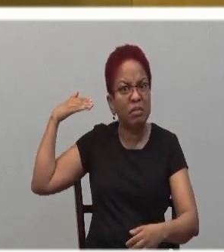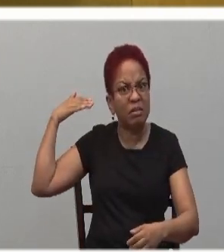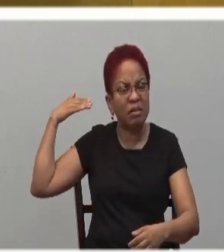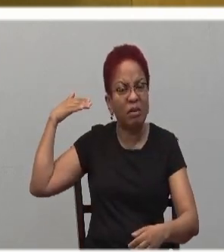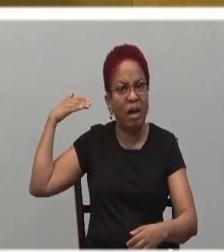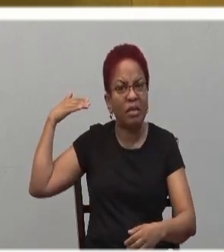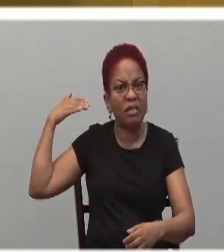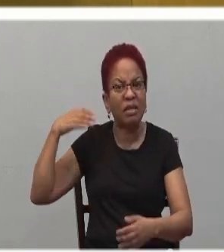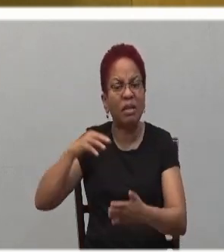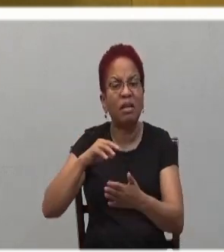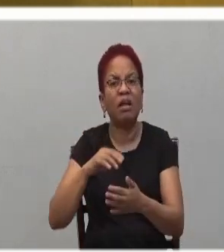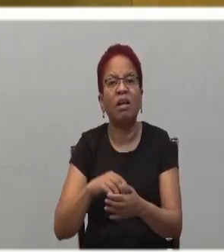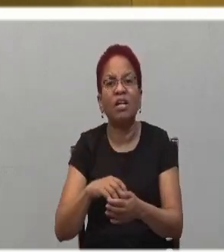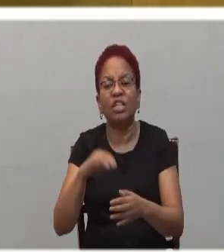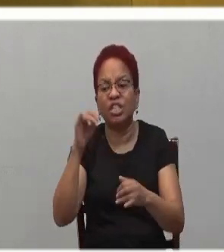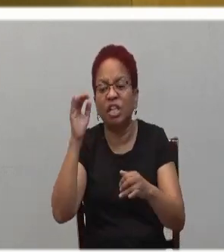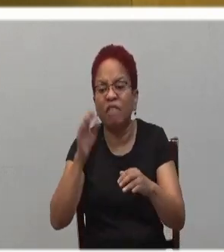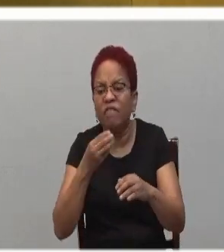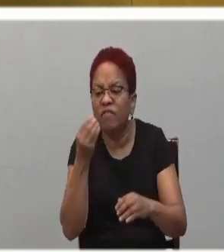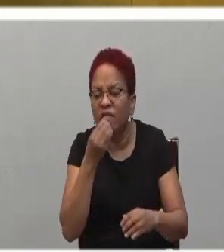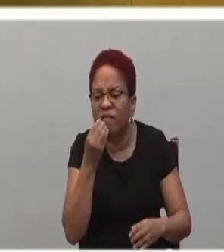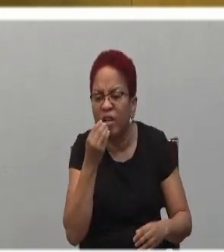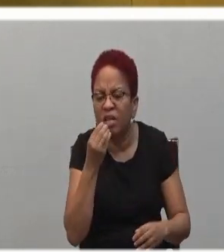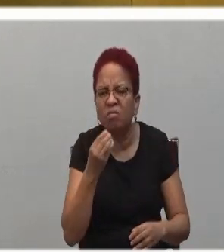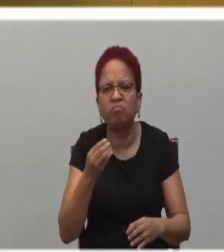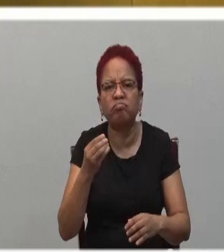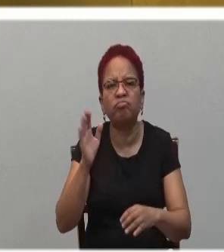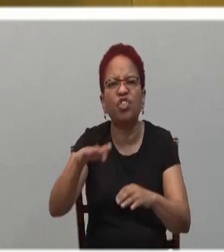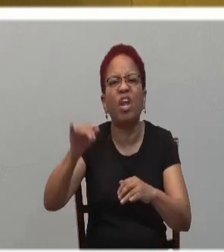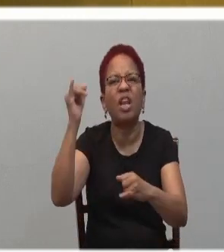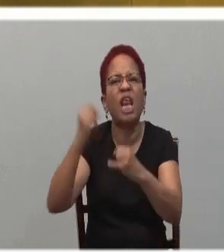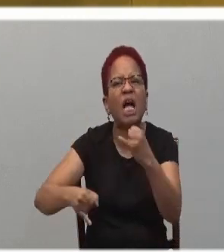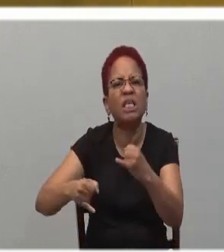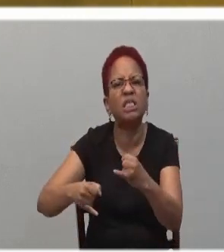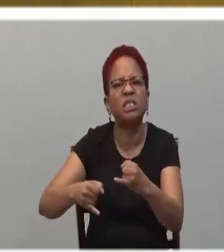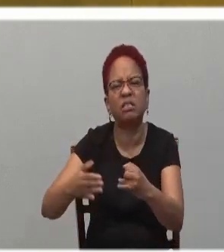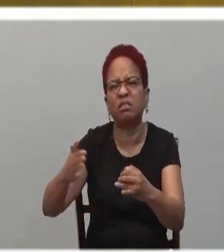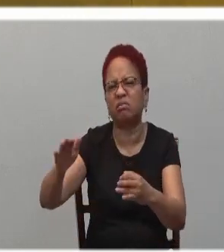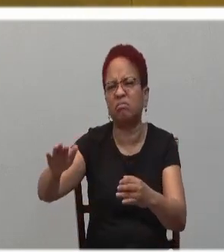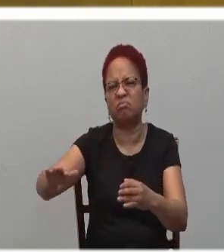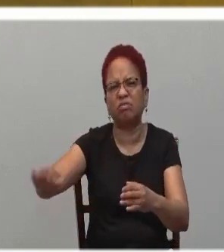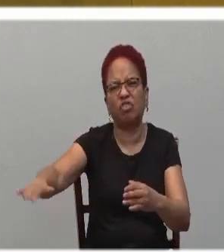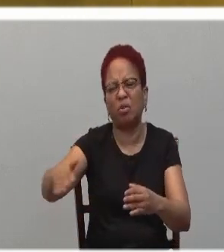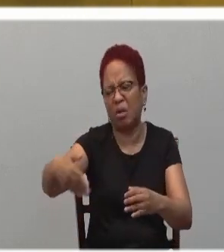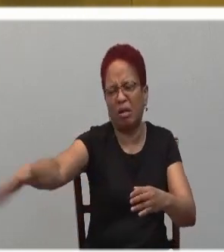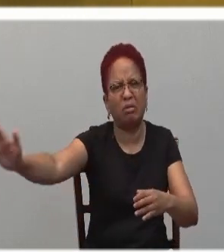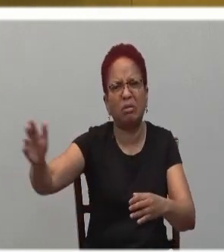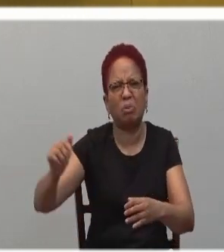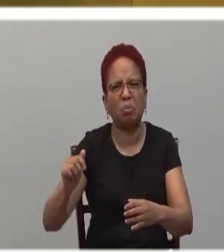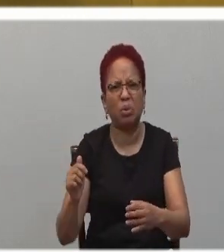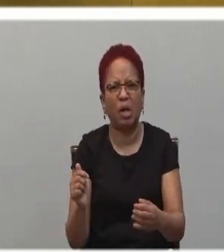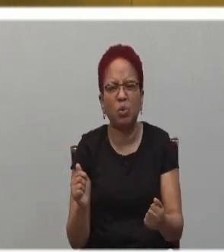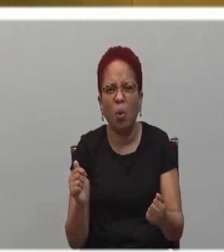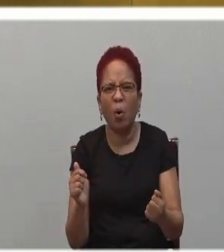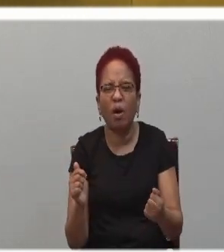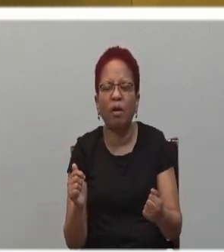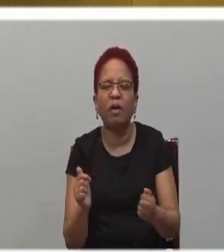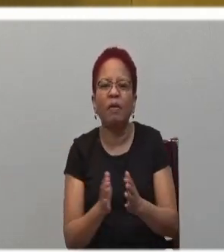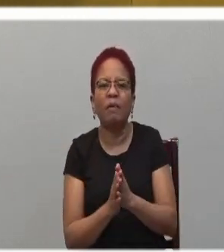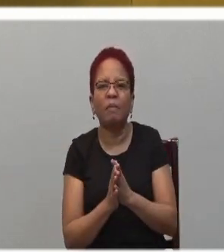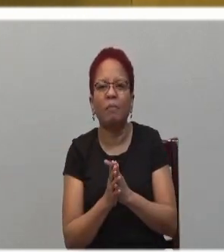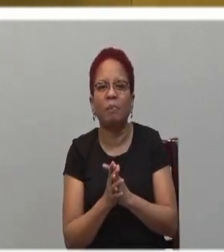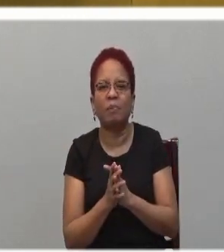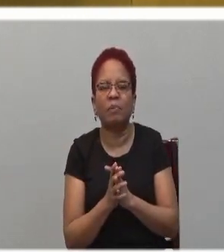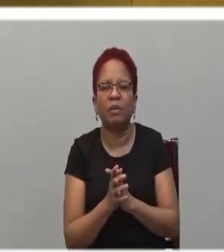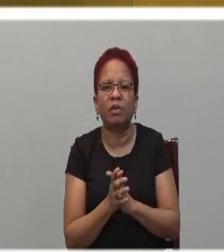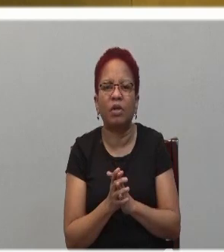So, like the humble and powerless king riding on a donkey in